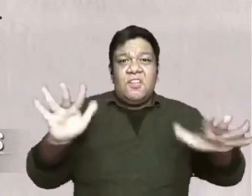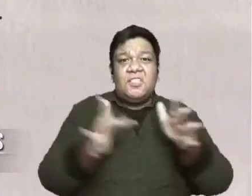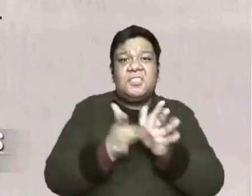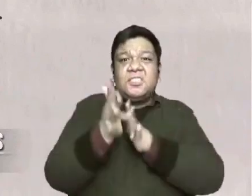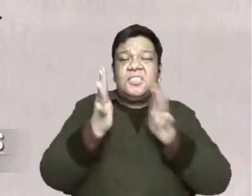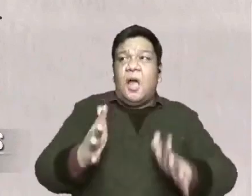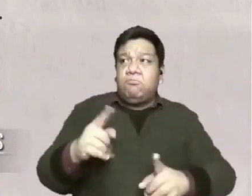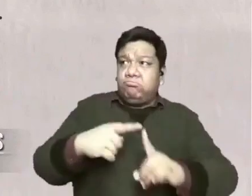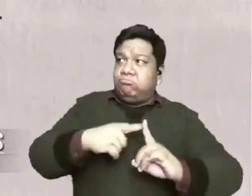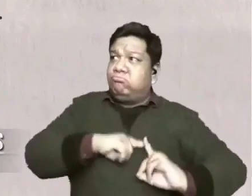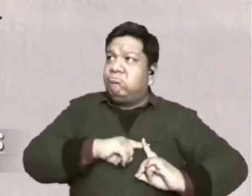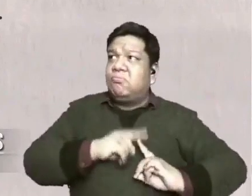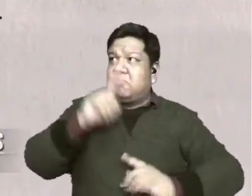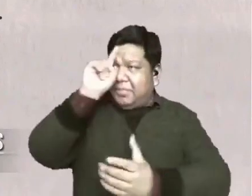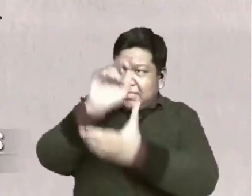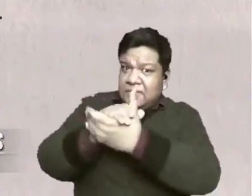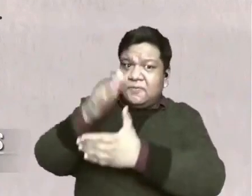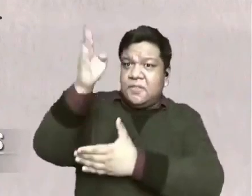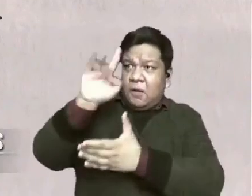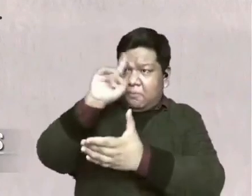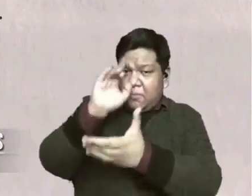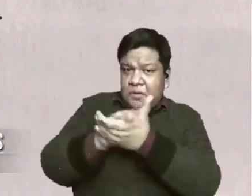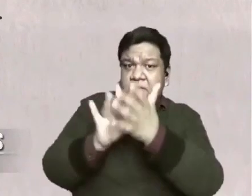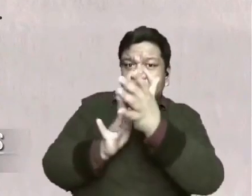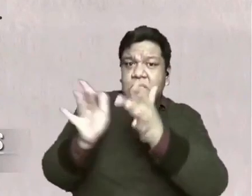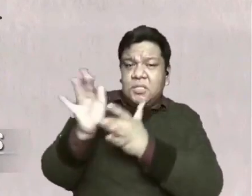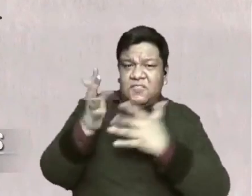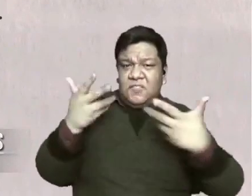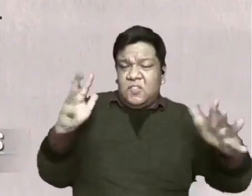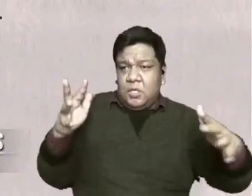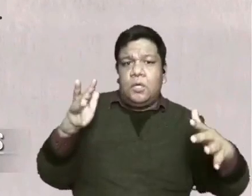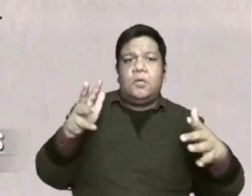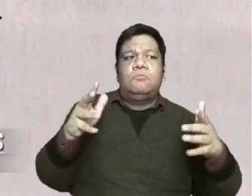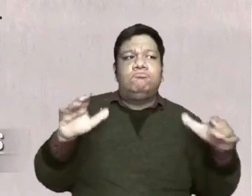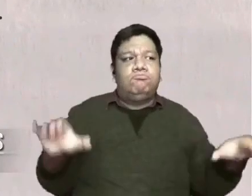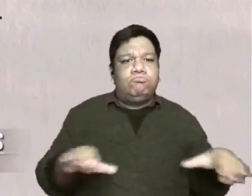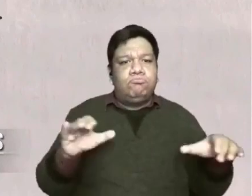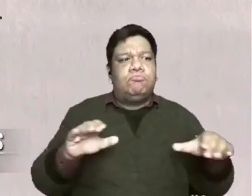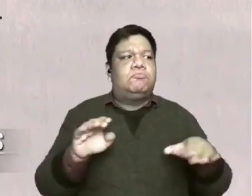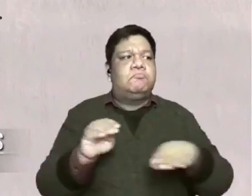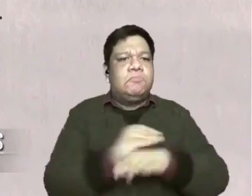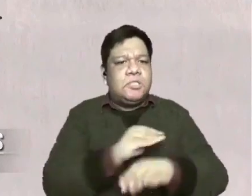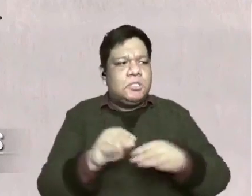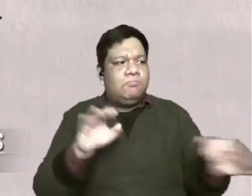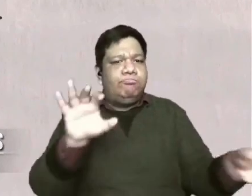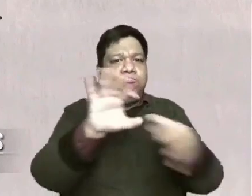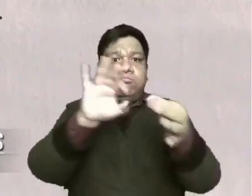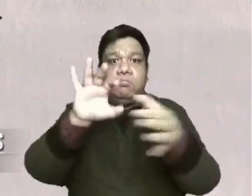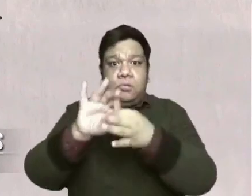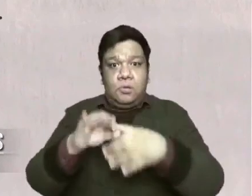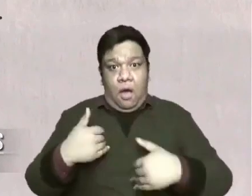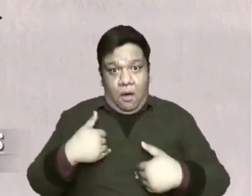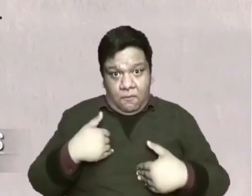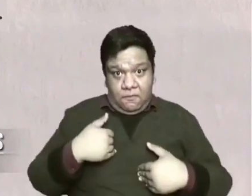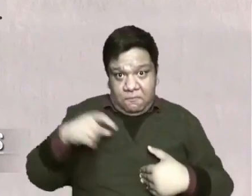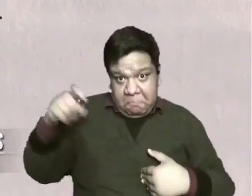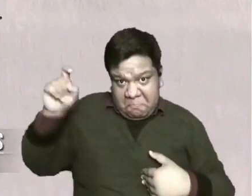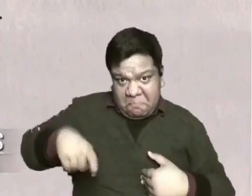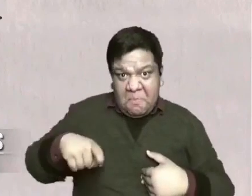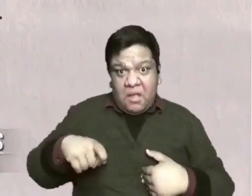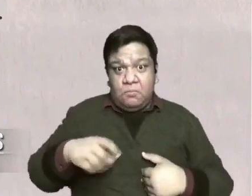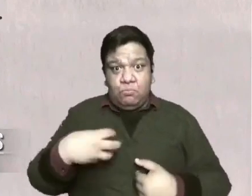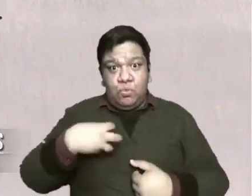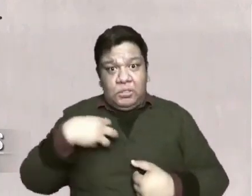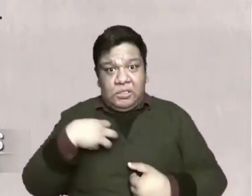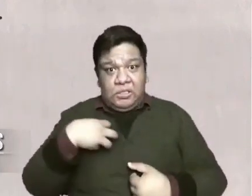reconciled himself and to do the ministry of reconciliation to others will still there be a need